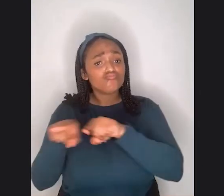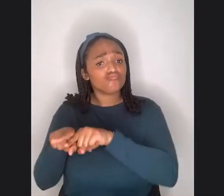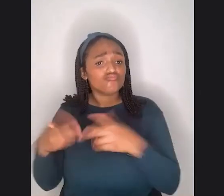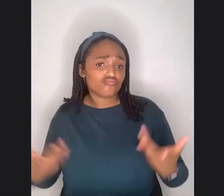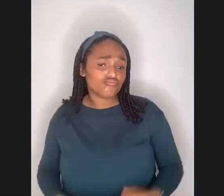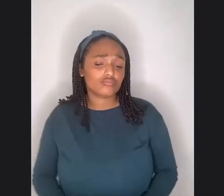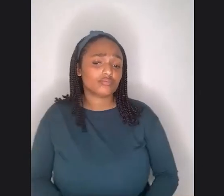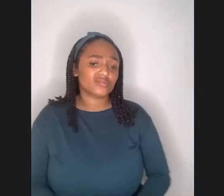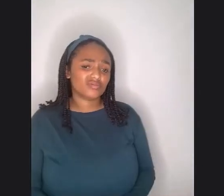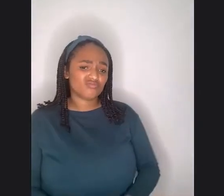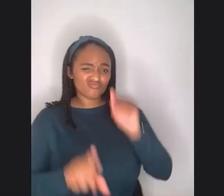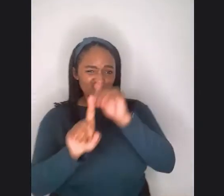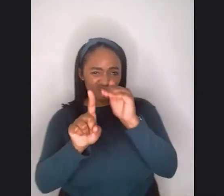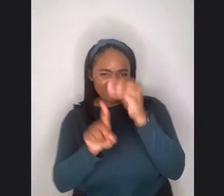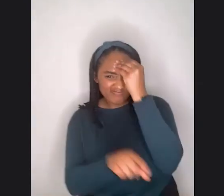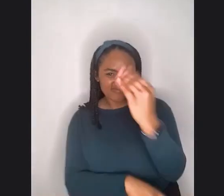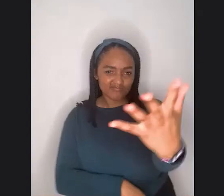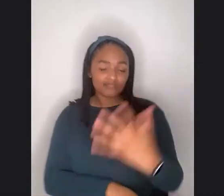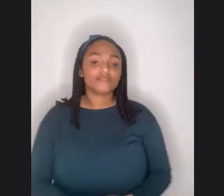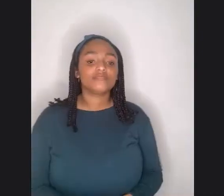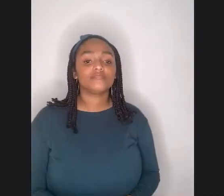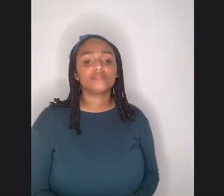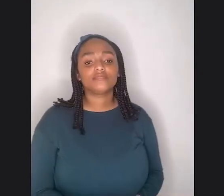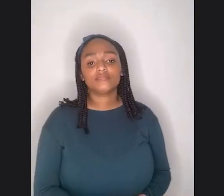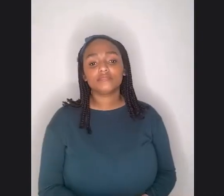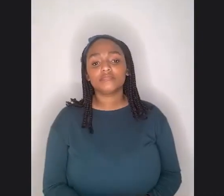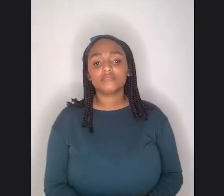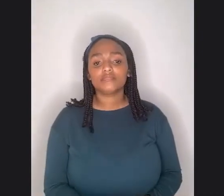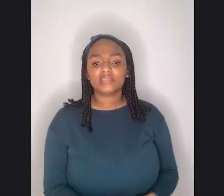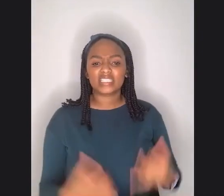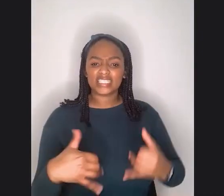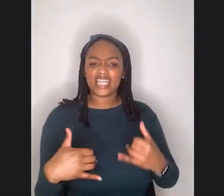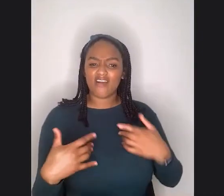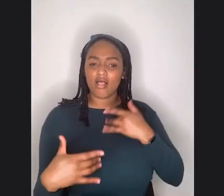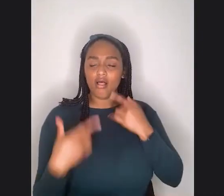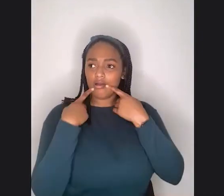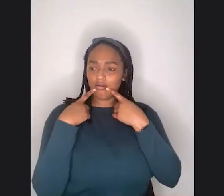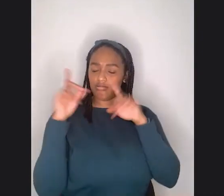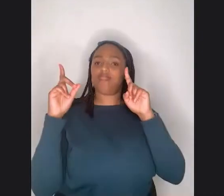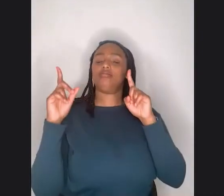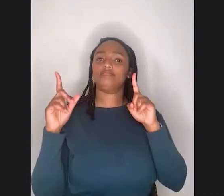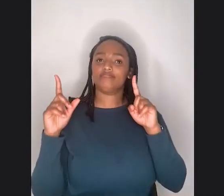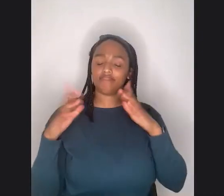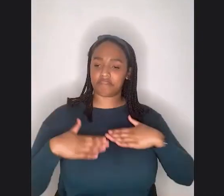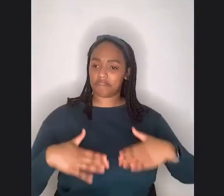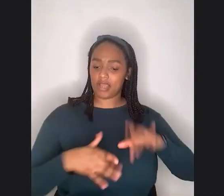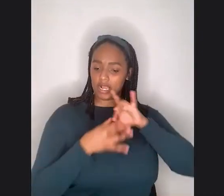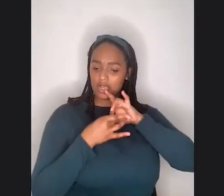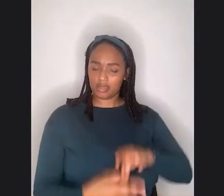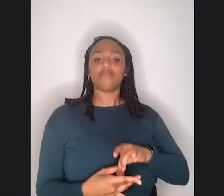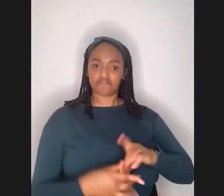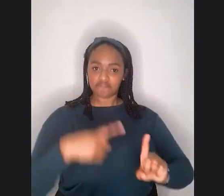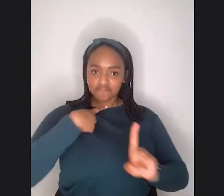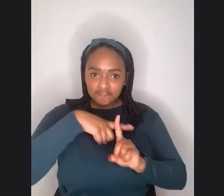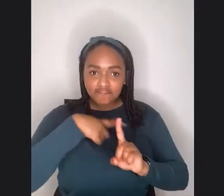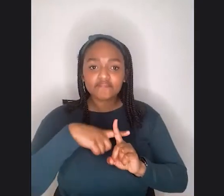to remind people that me coming to a good place with my body and, you know, learning, discovering fat